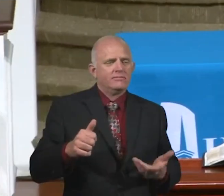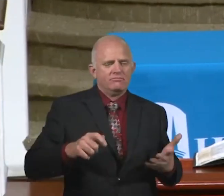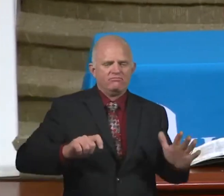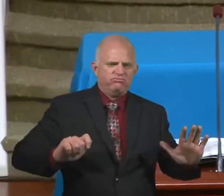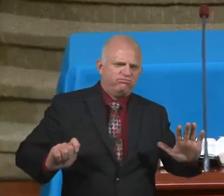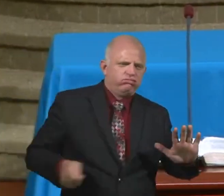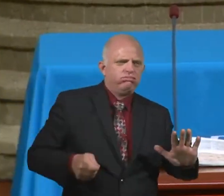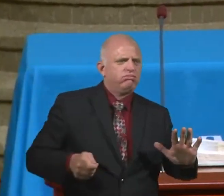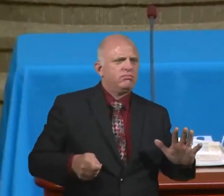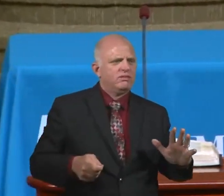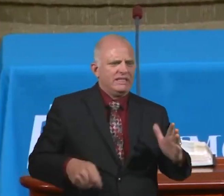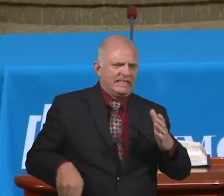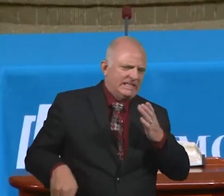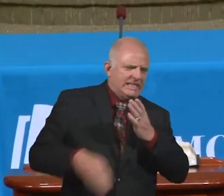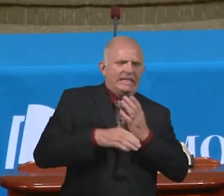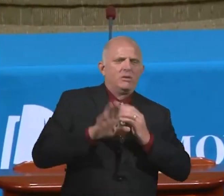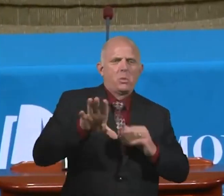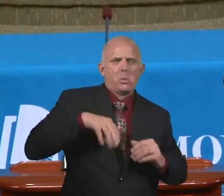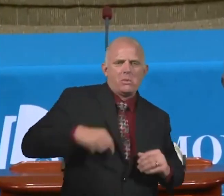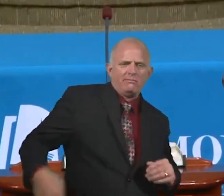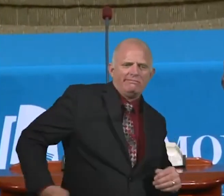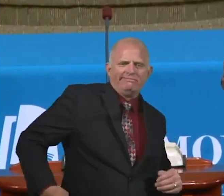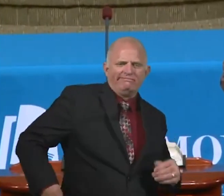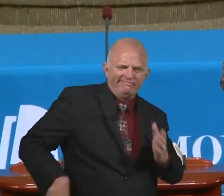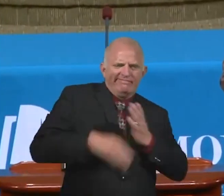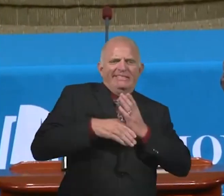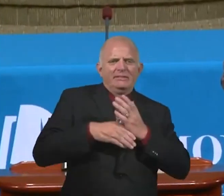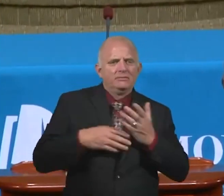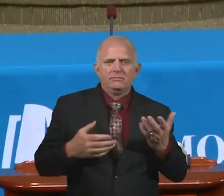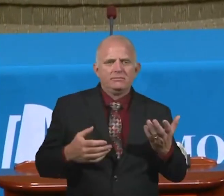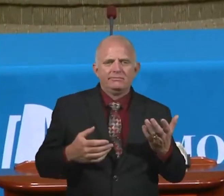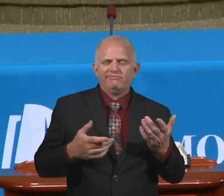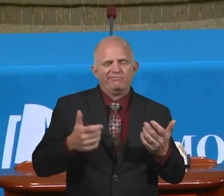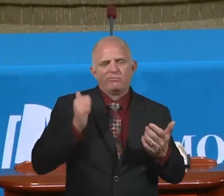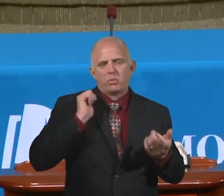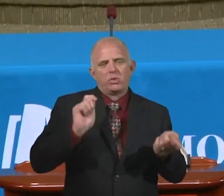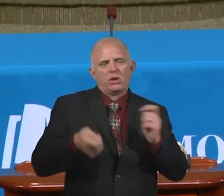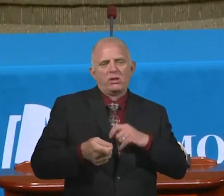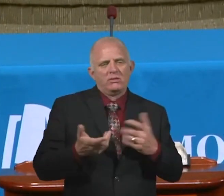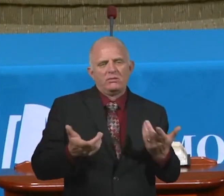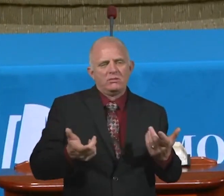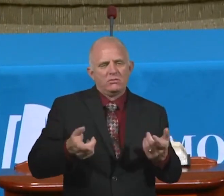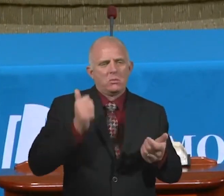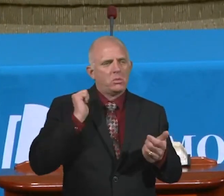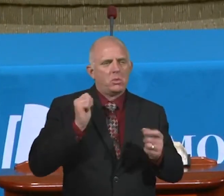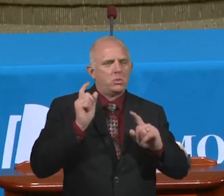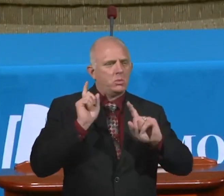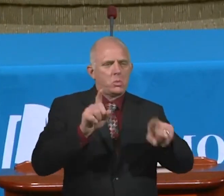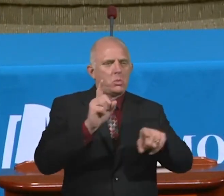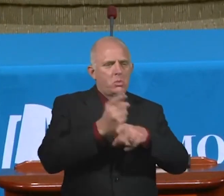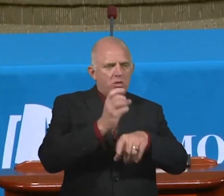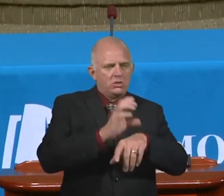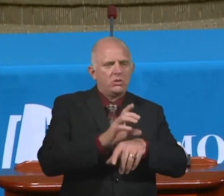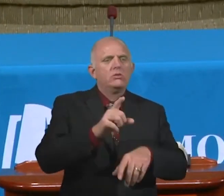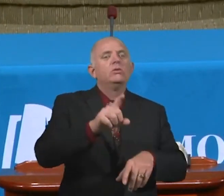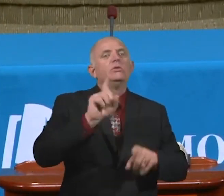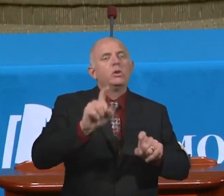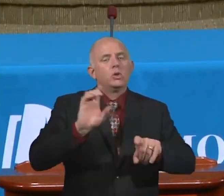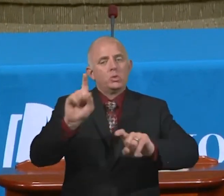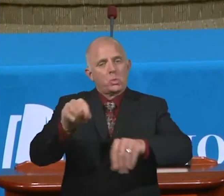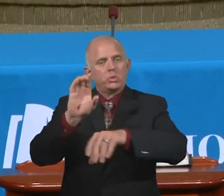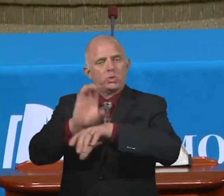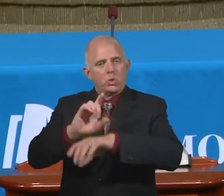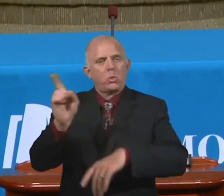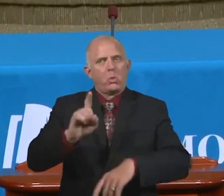now and then in a church service or a Sunday school class, you're not going to the right church. If you're not getting your face ripped off occasionally, there's something wrong.